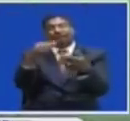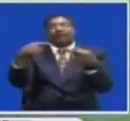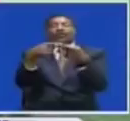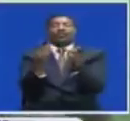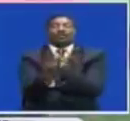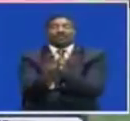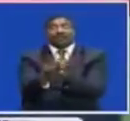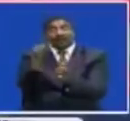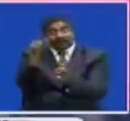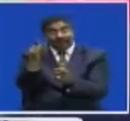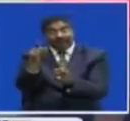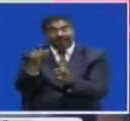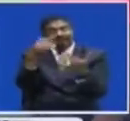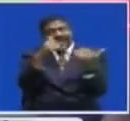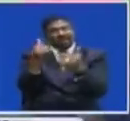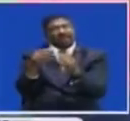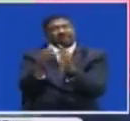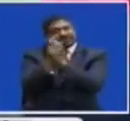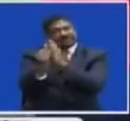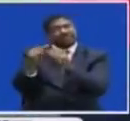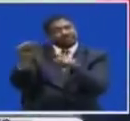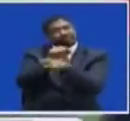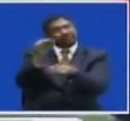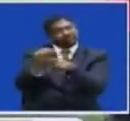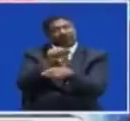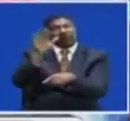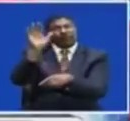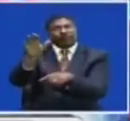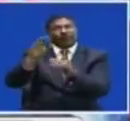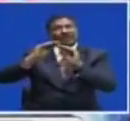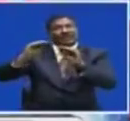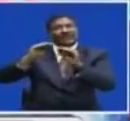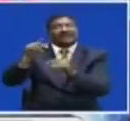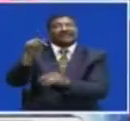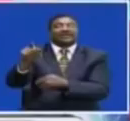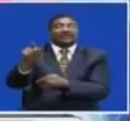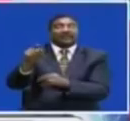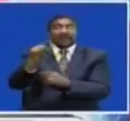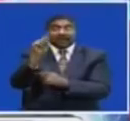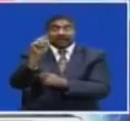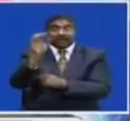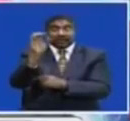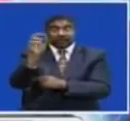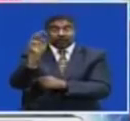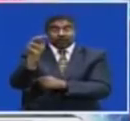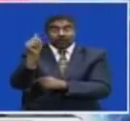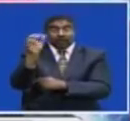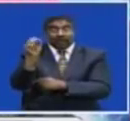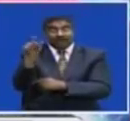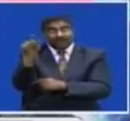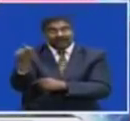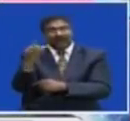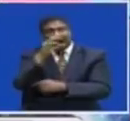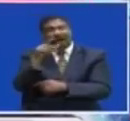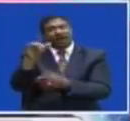Currently Undergoing A Free Football Skills Training At The Barcelona Academy Thomas Mombazi Is A Team At Watakeni And Says The Trip To